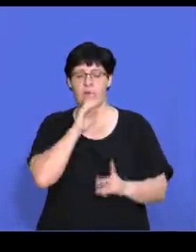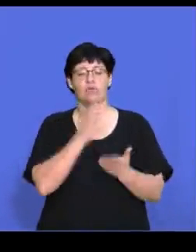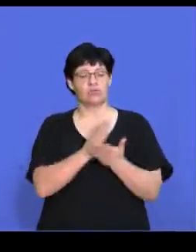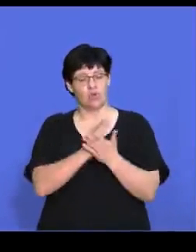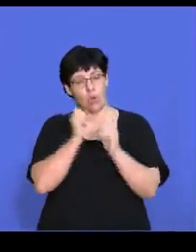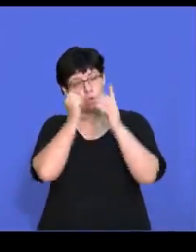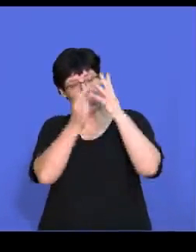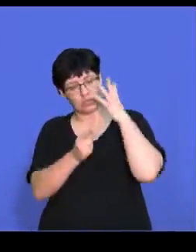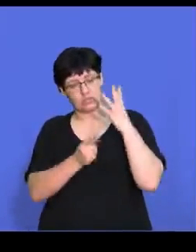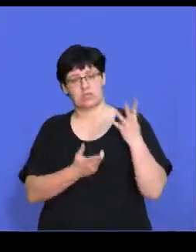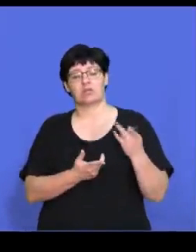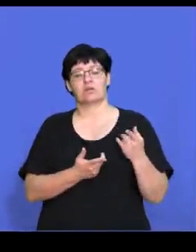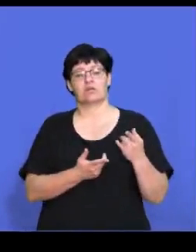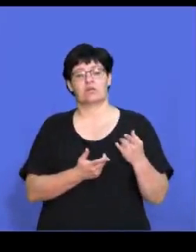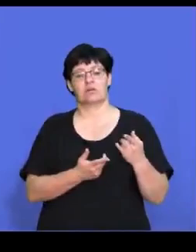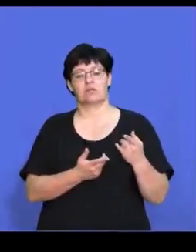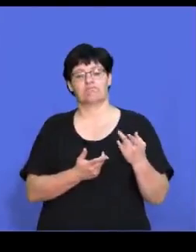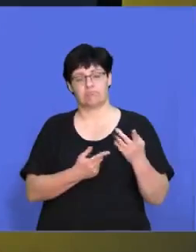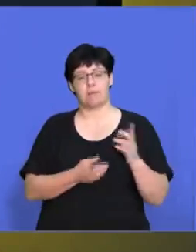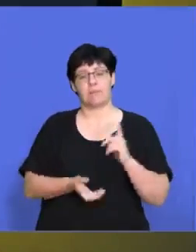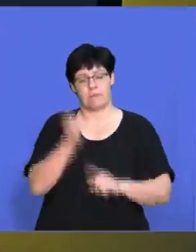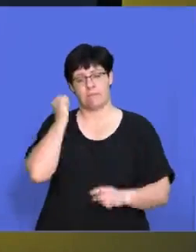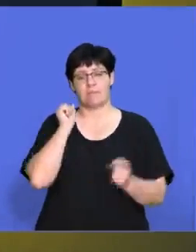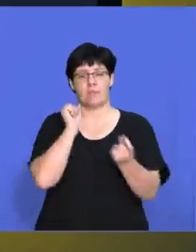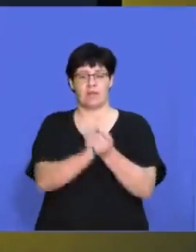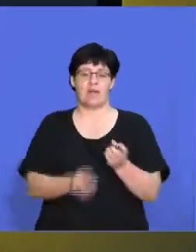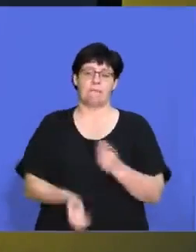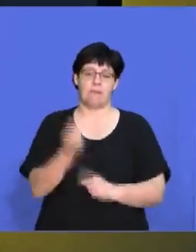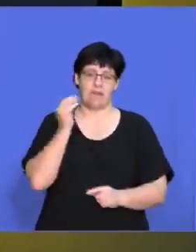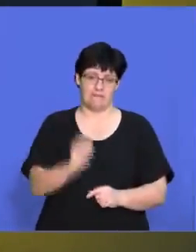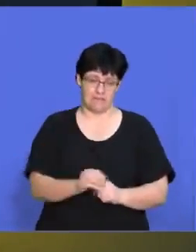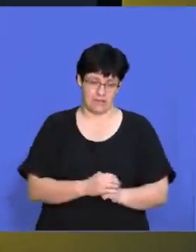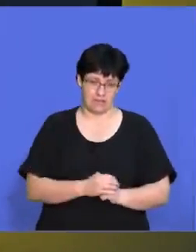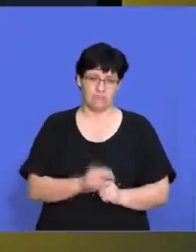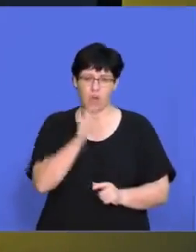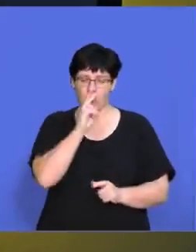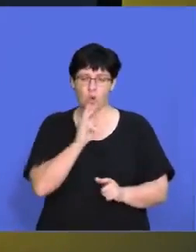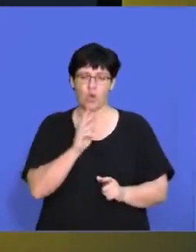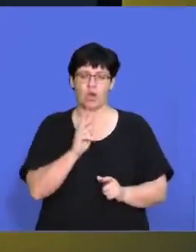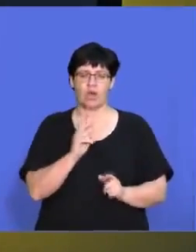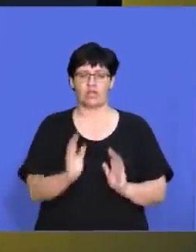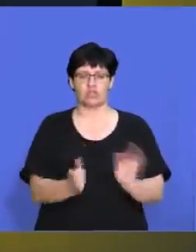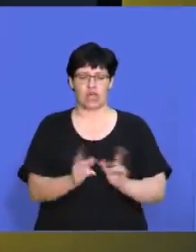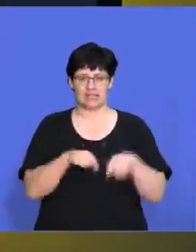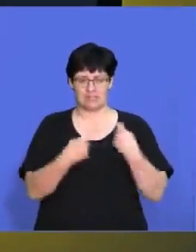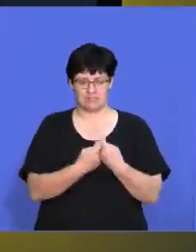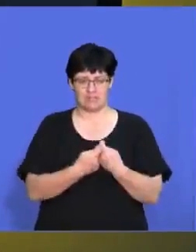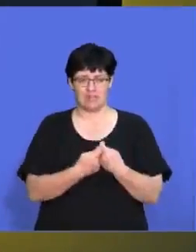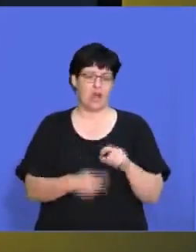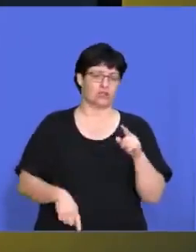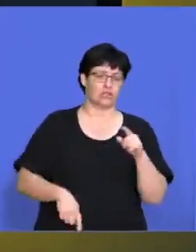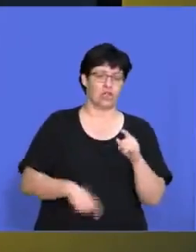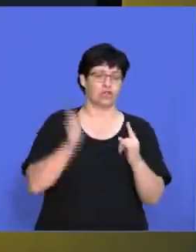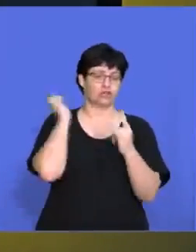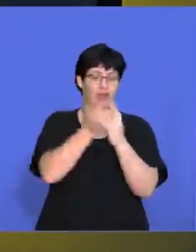objectives are met. So if you think of a of football team, the strikers aren't